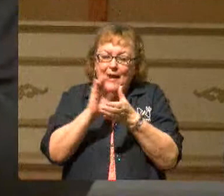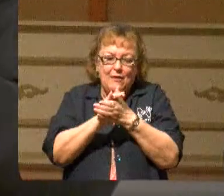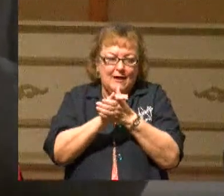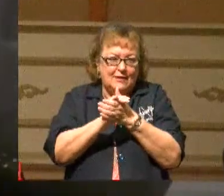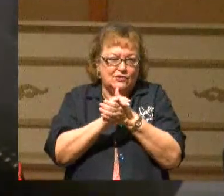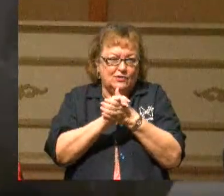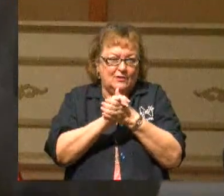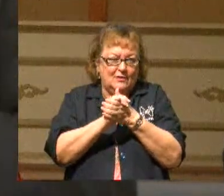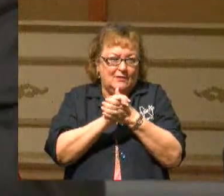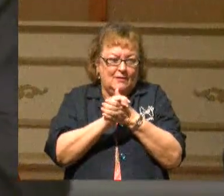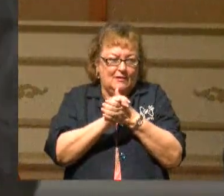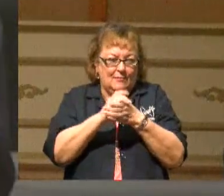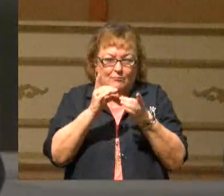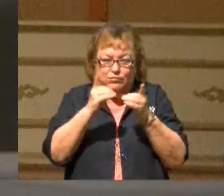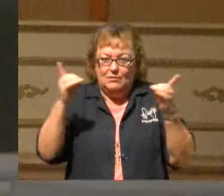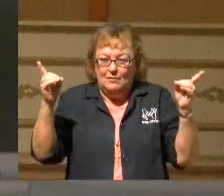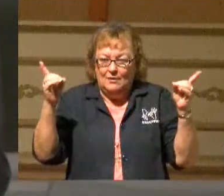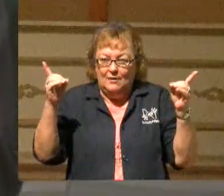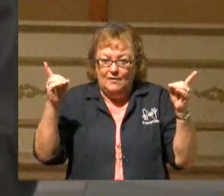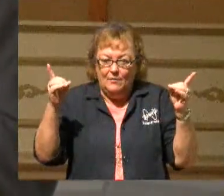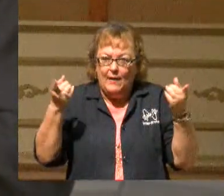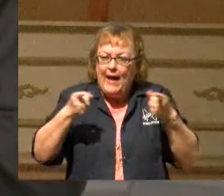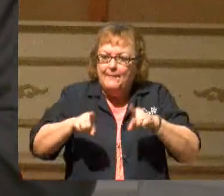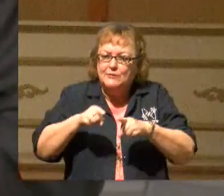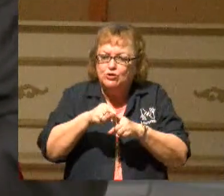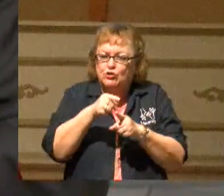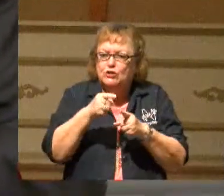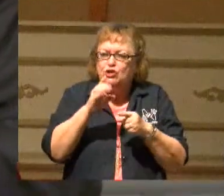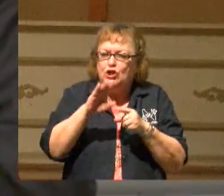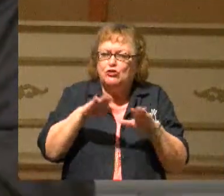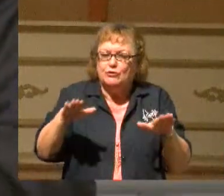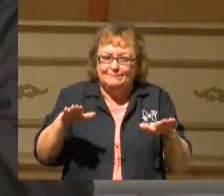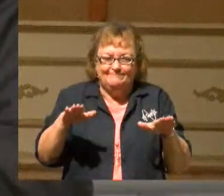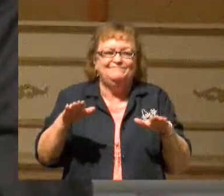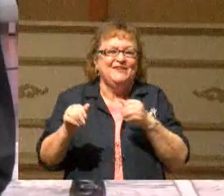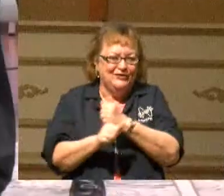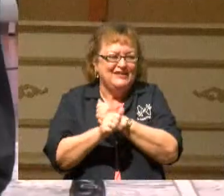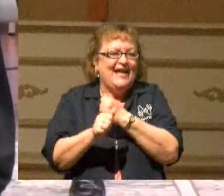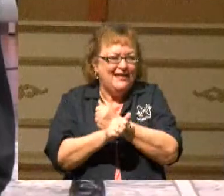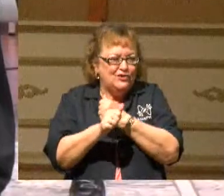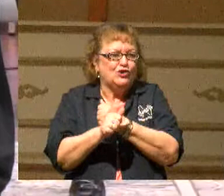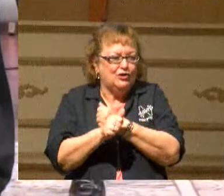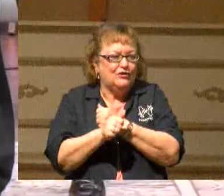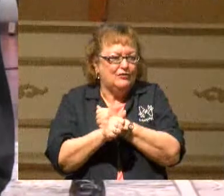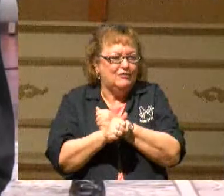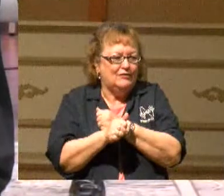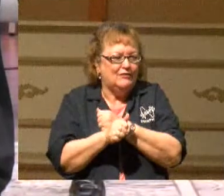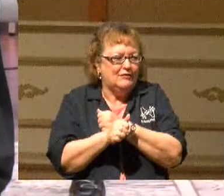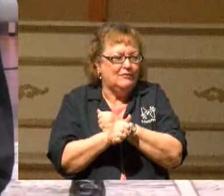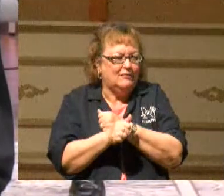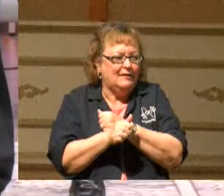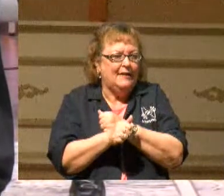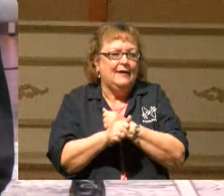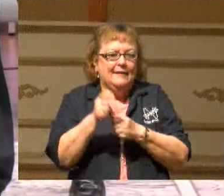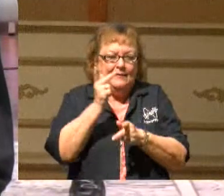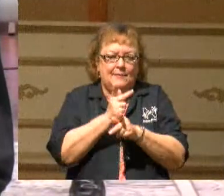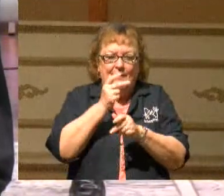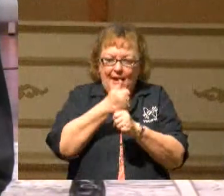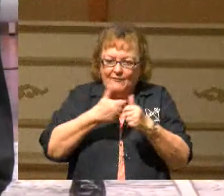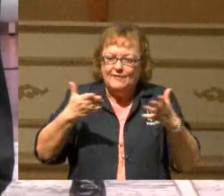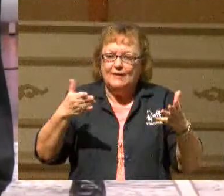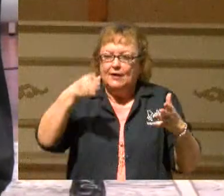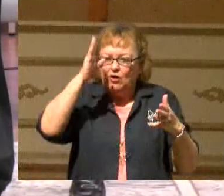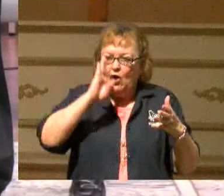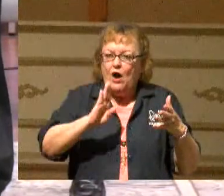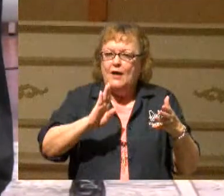work, the children are in danger. Keep everything in priority. Keep everything in God's order of